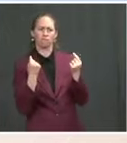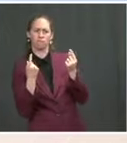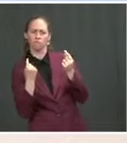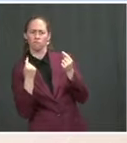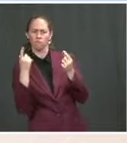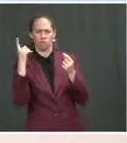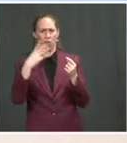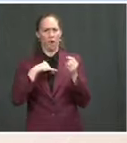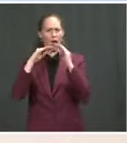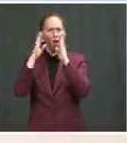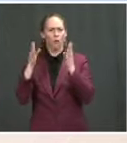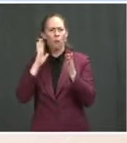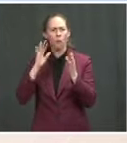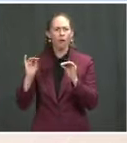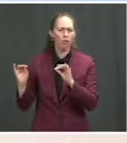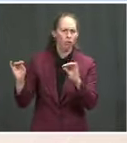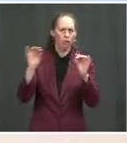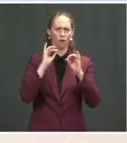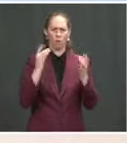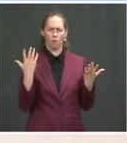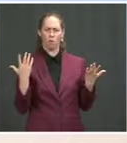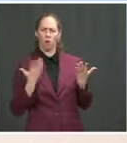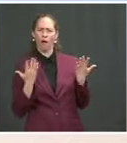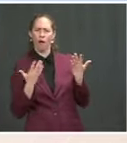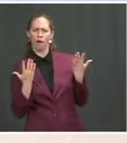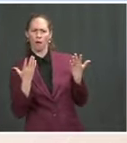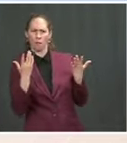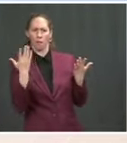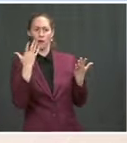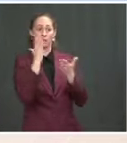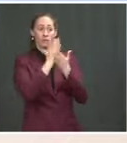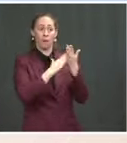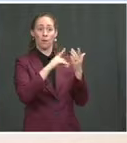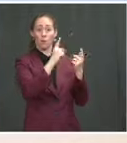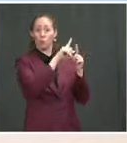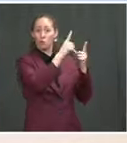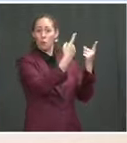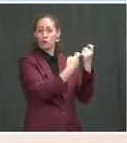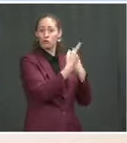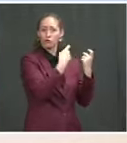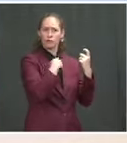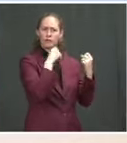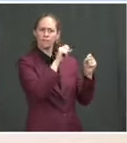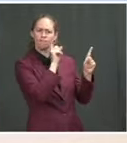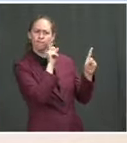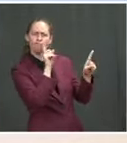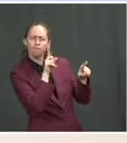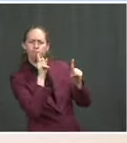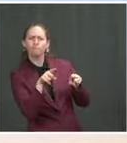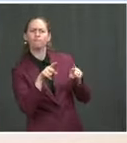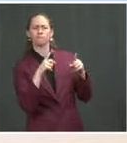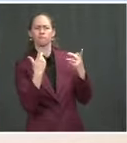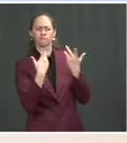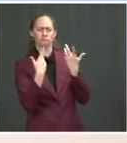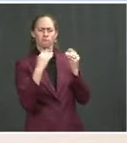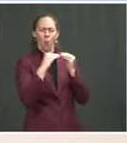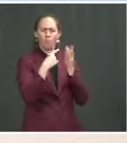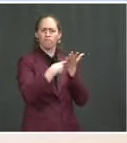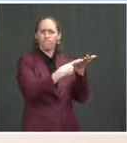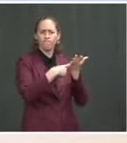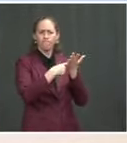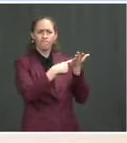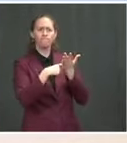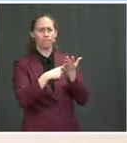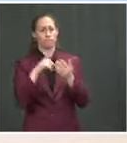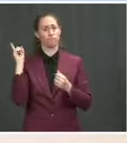and see what it looks like, see if we can address some of the questions he has about this proposal. And certainly, he'd like to move forward